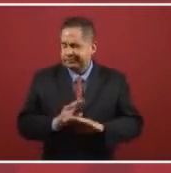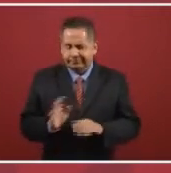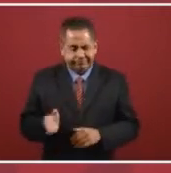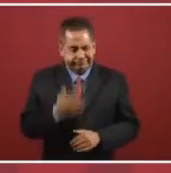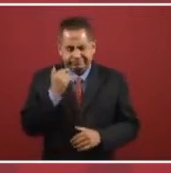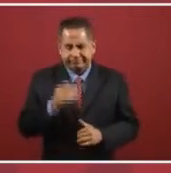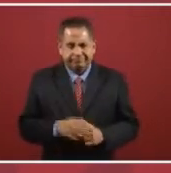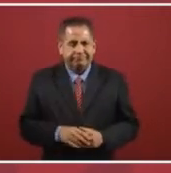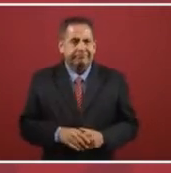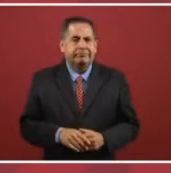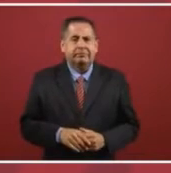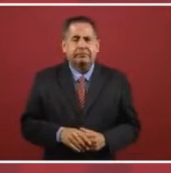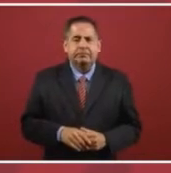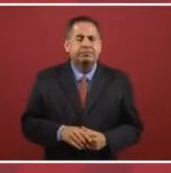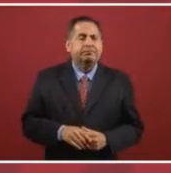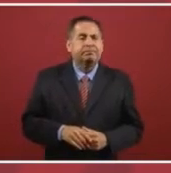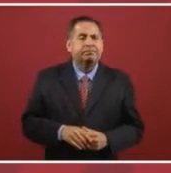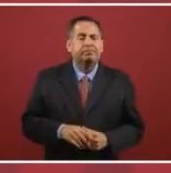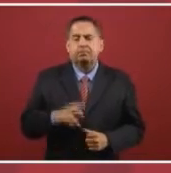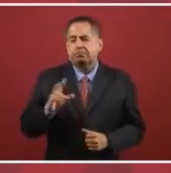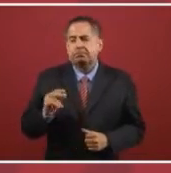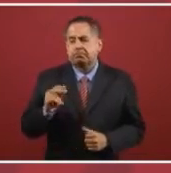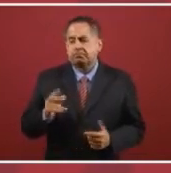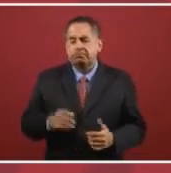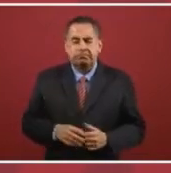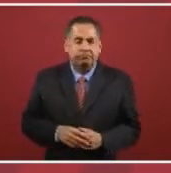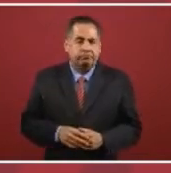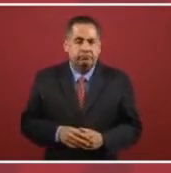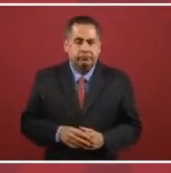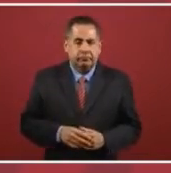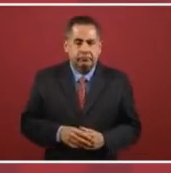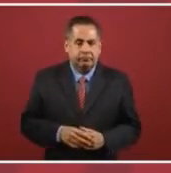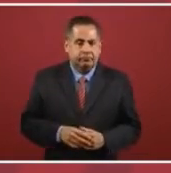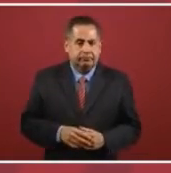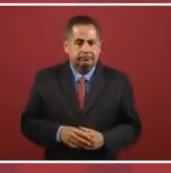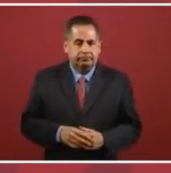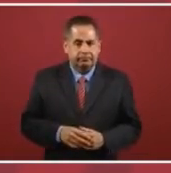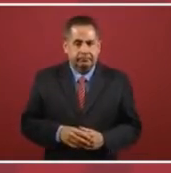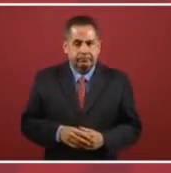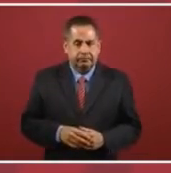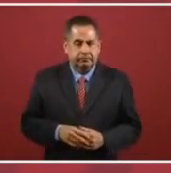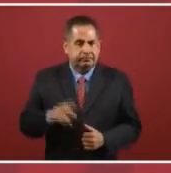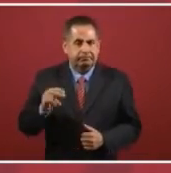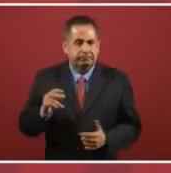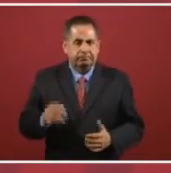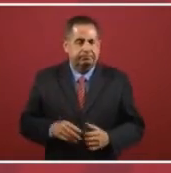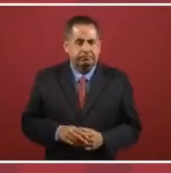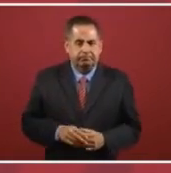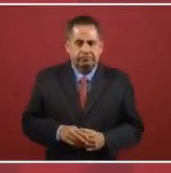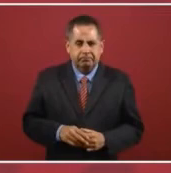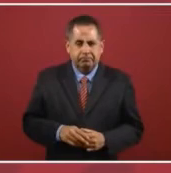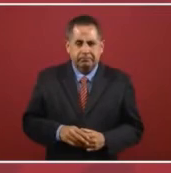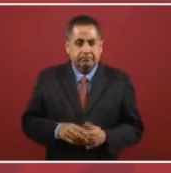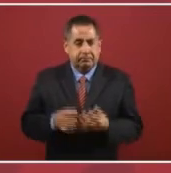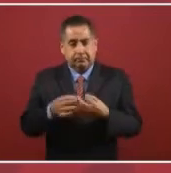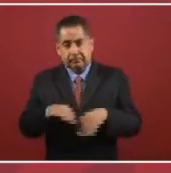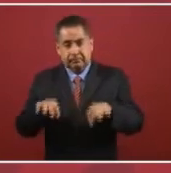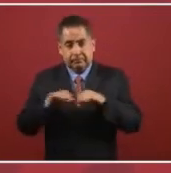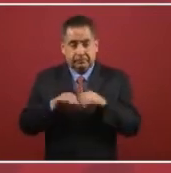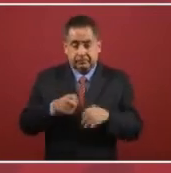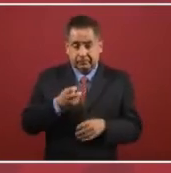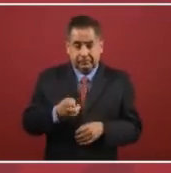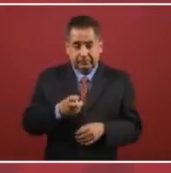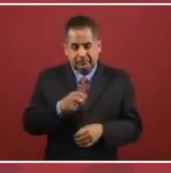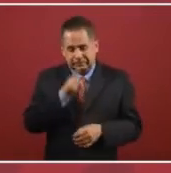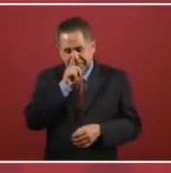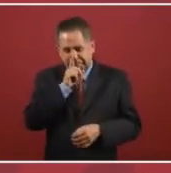employees to have all these luxuries like planes and vehicles. It's not